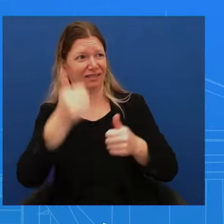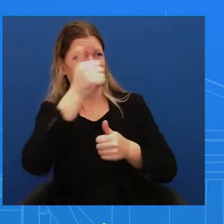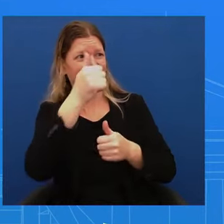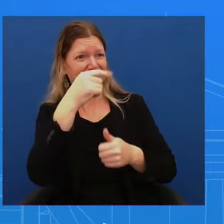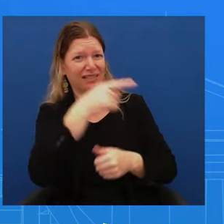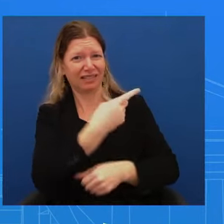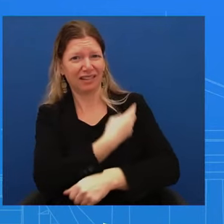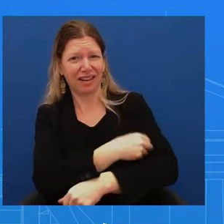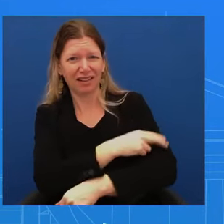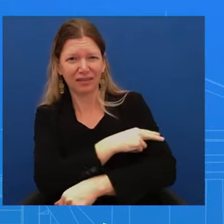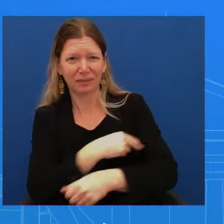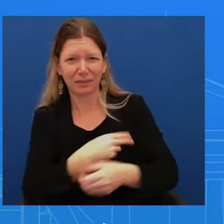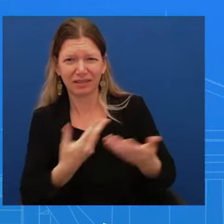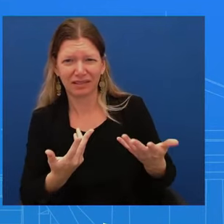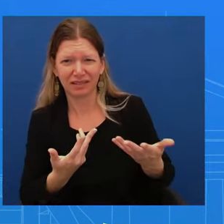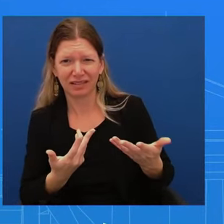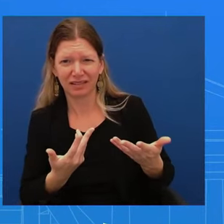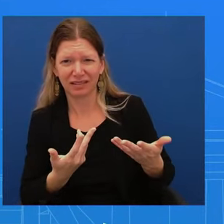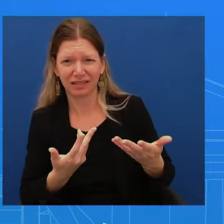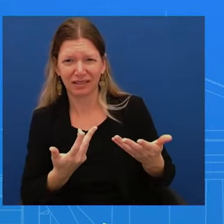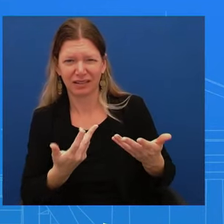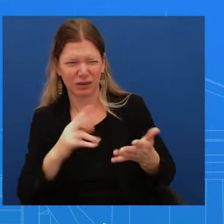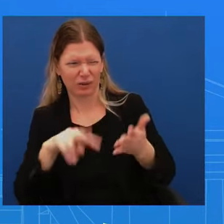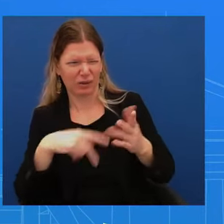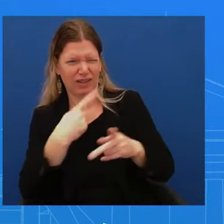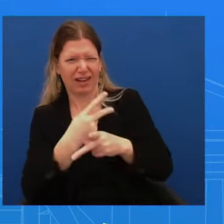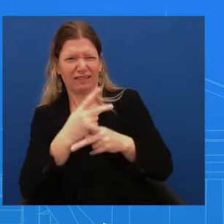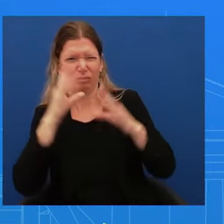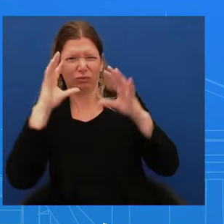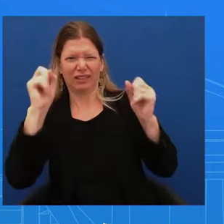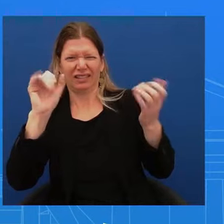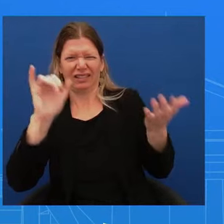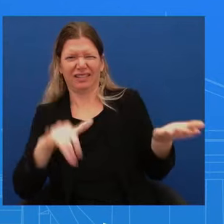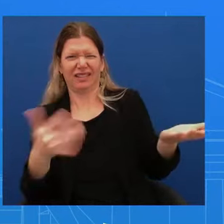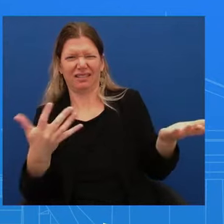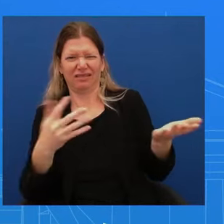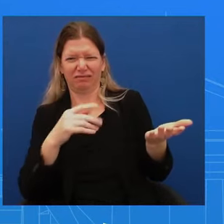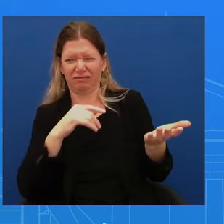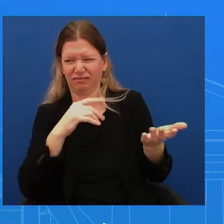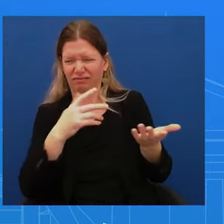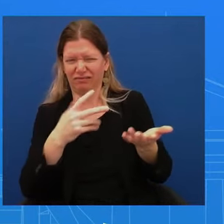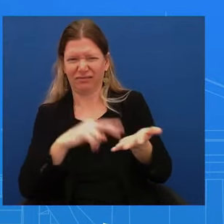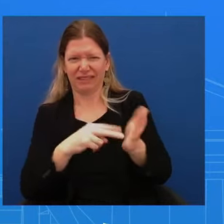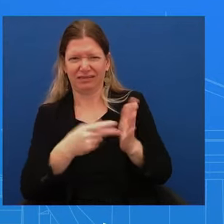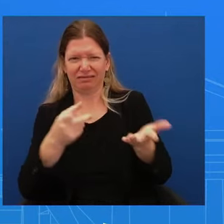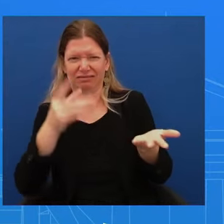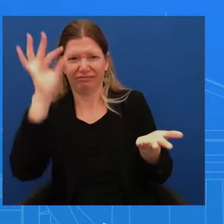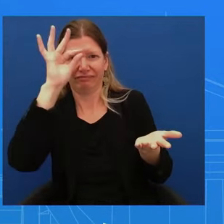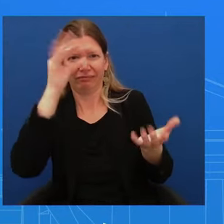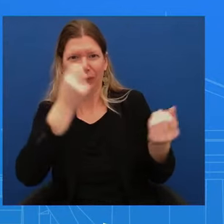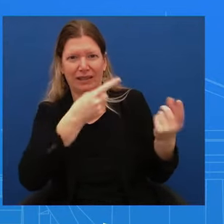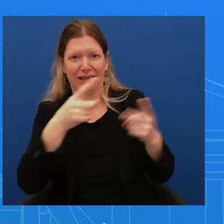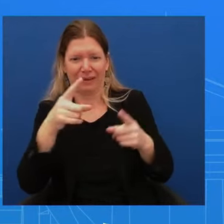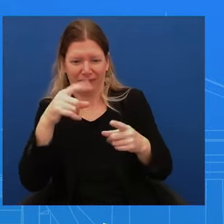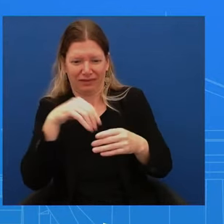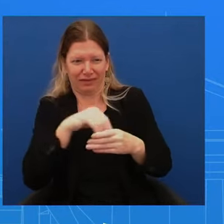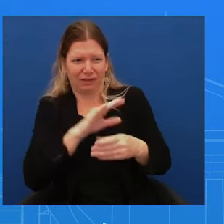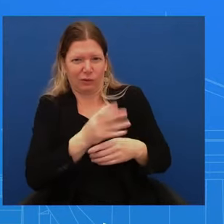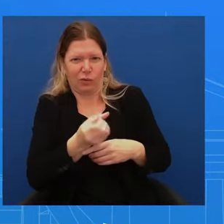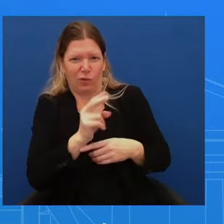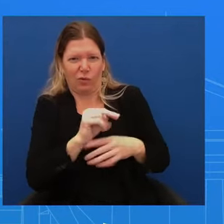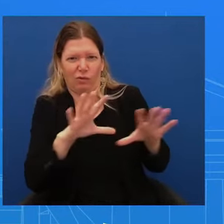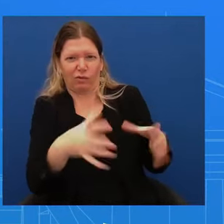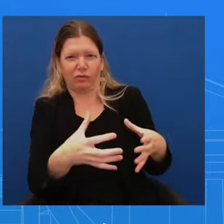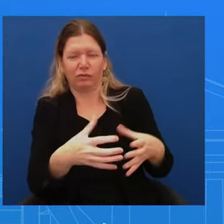First of all, at no time was the ability for the United States military to defend our national security